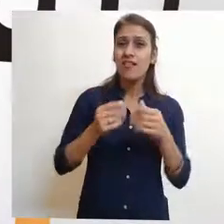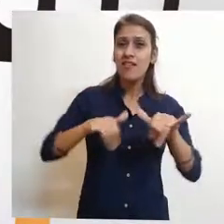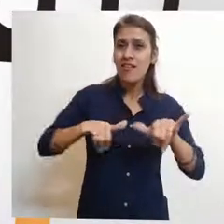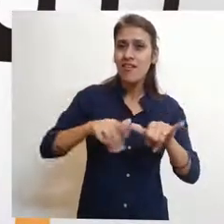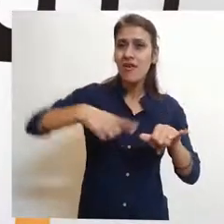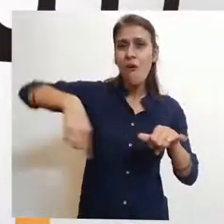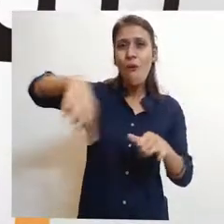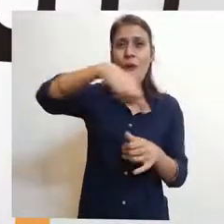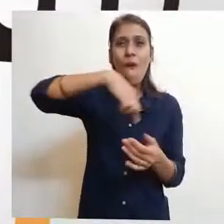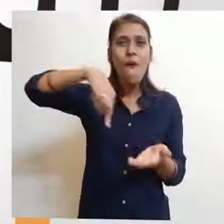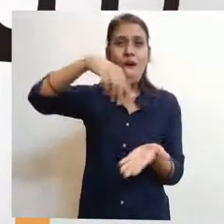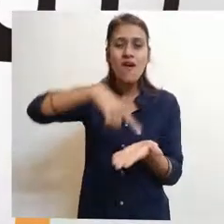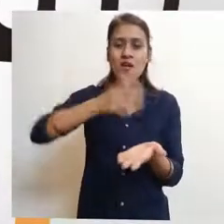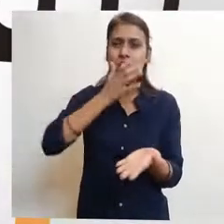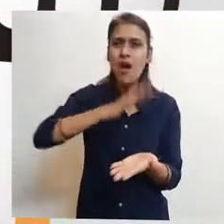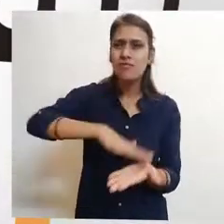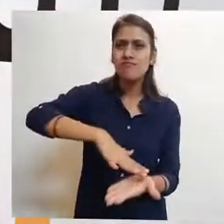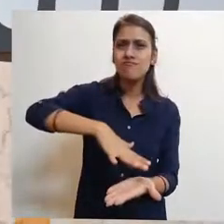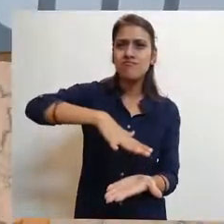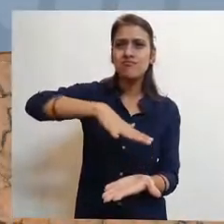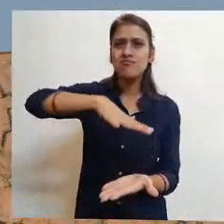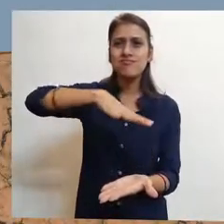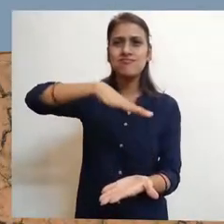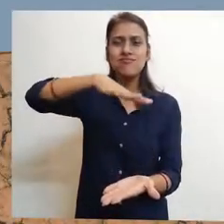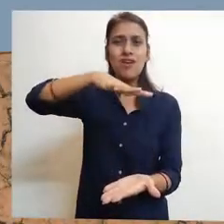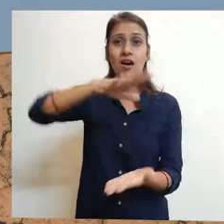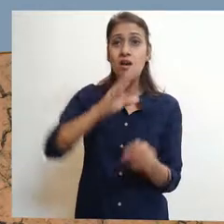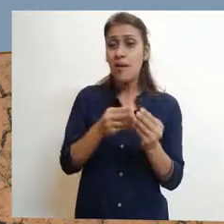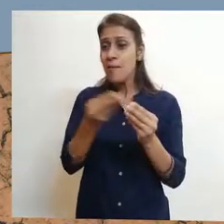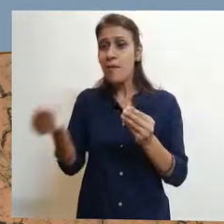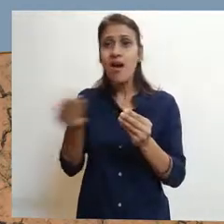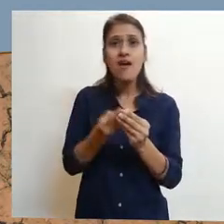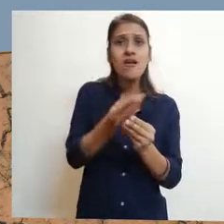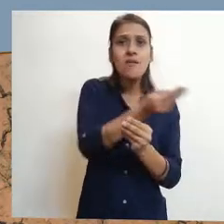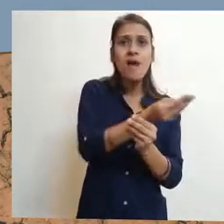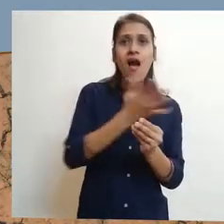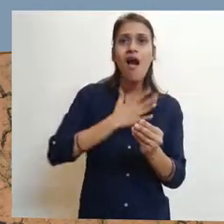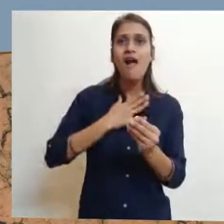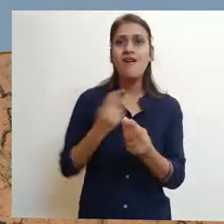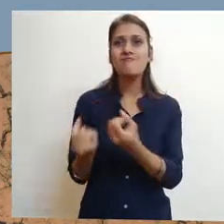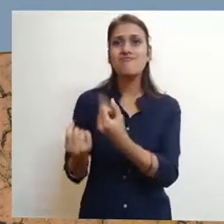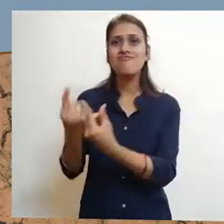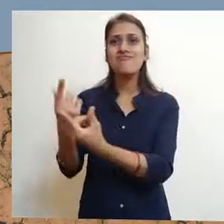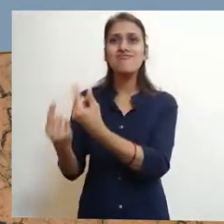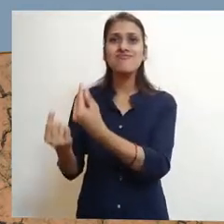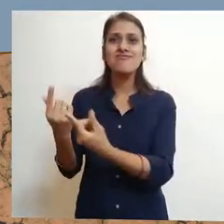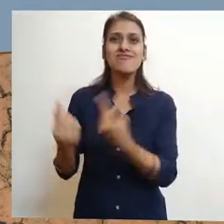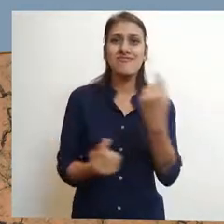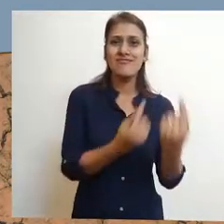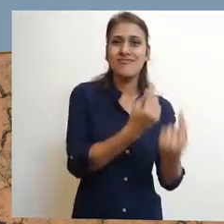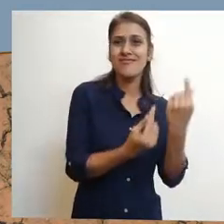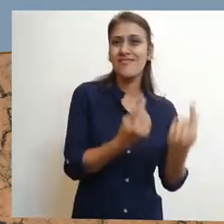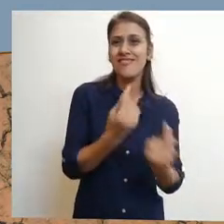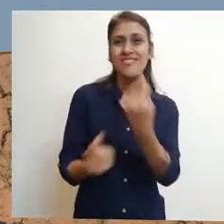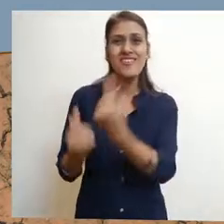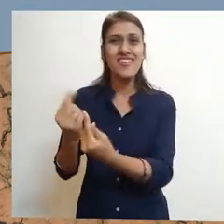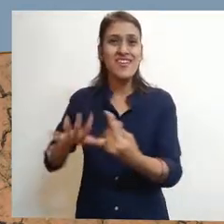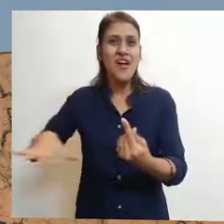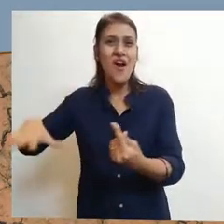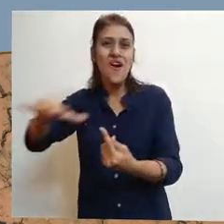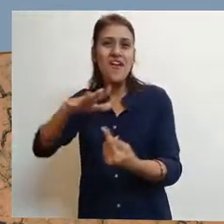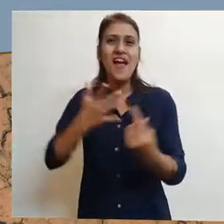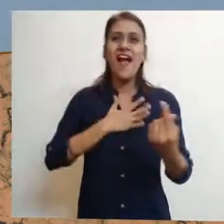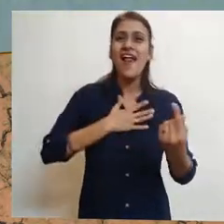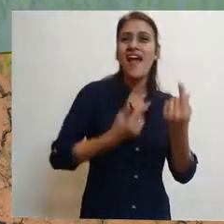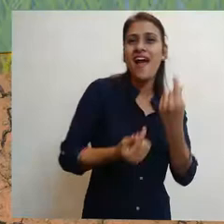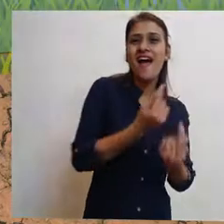around with smiles on their faces. The hole in the ground collected the water that fell. And around its edges,